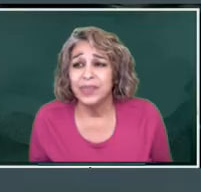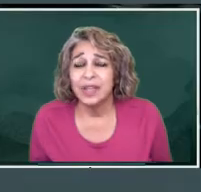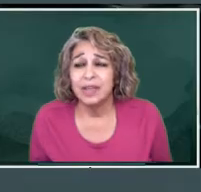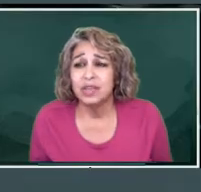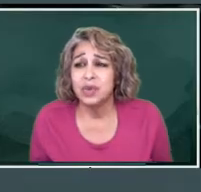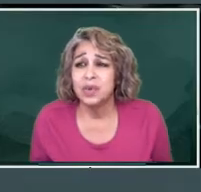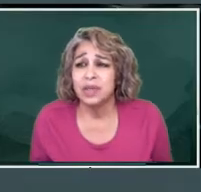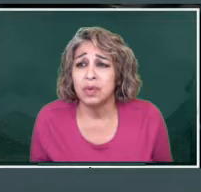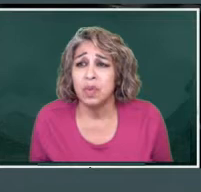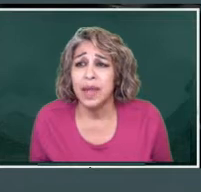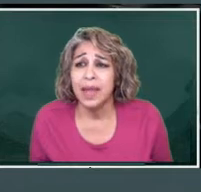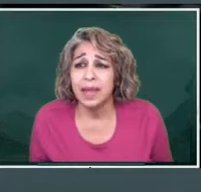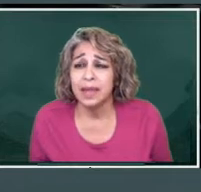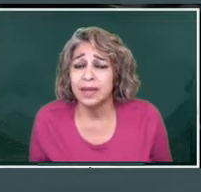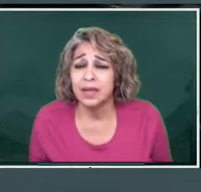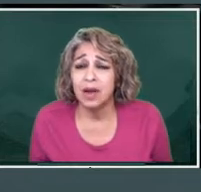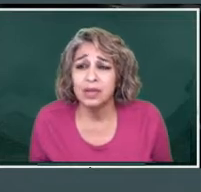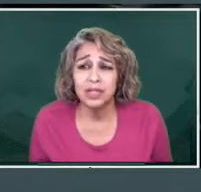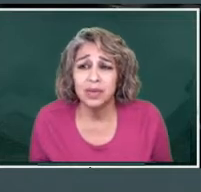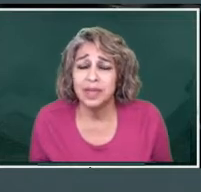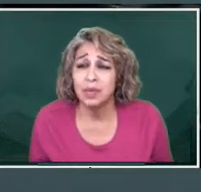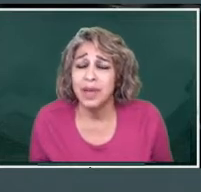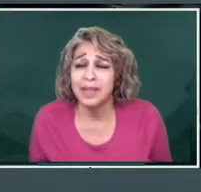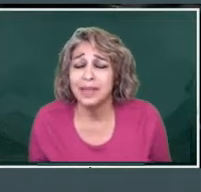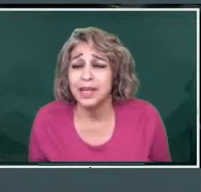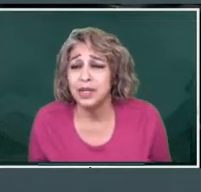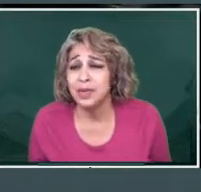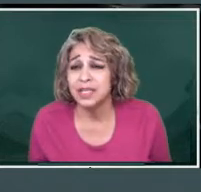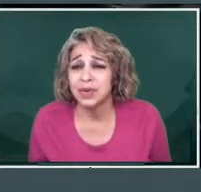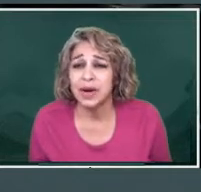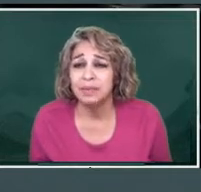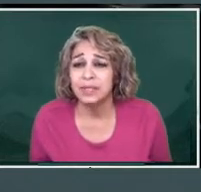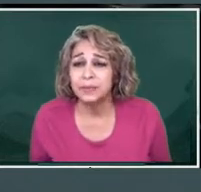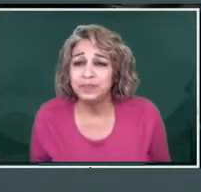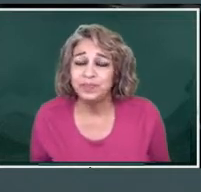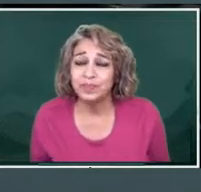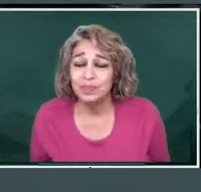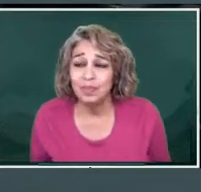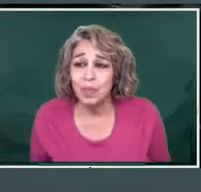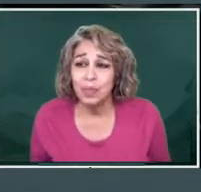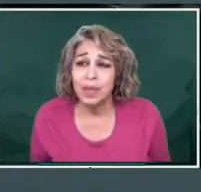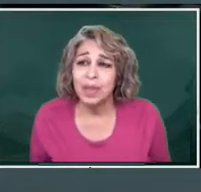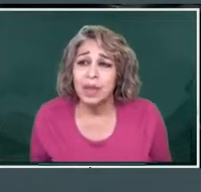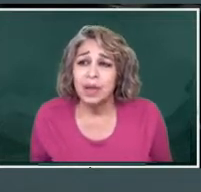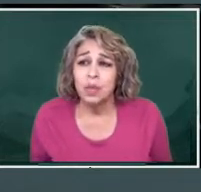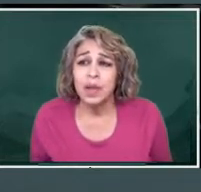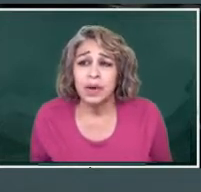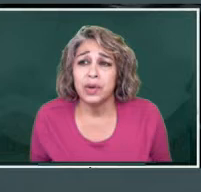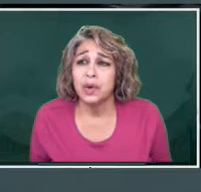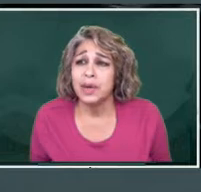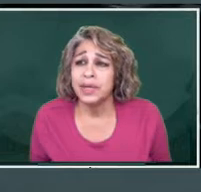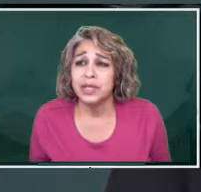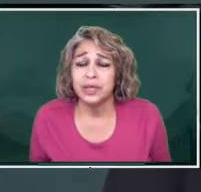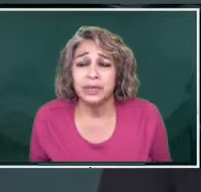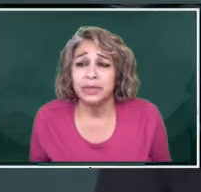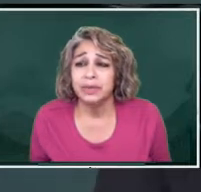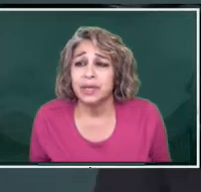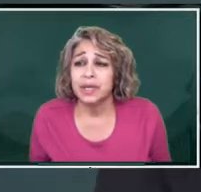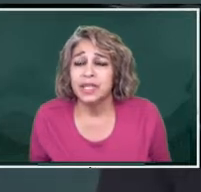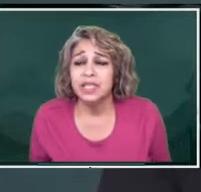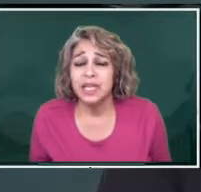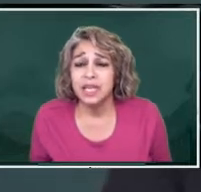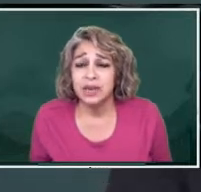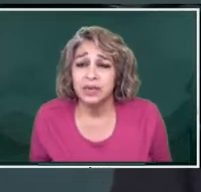doing the way also in the way that they do these crimes. We are going to